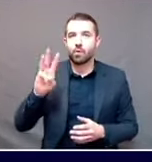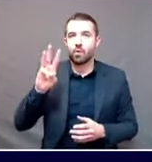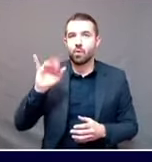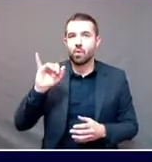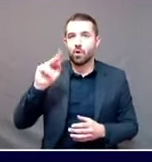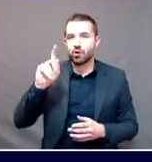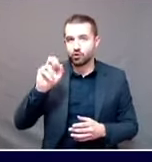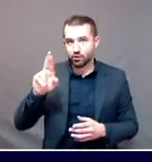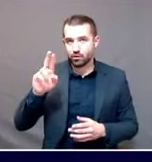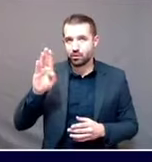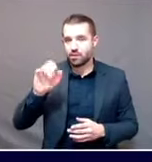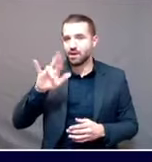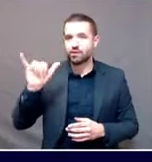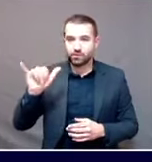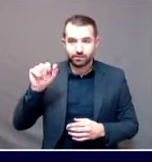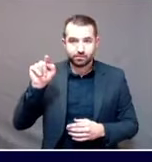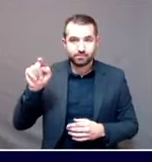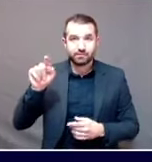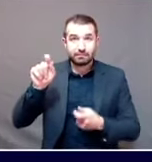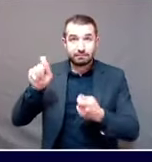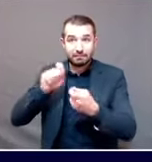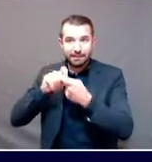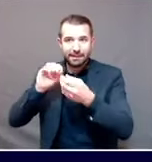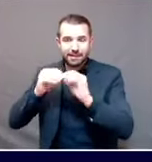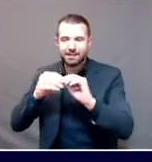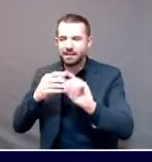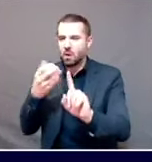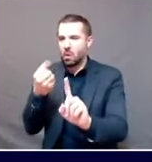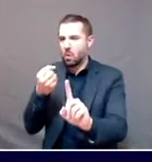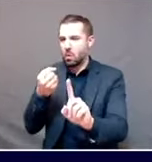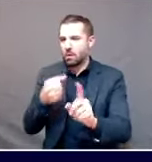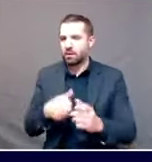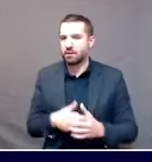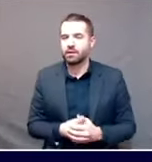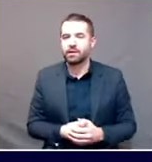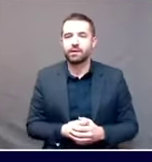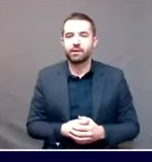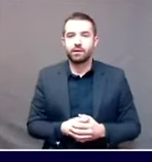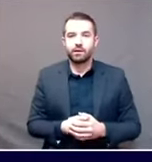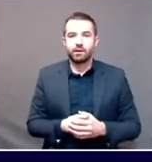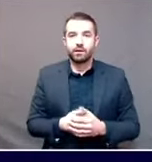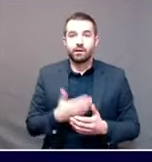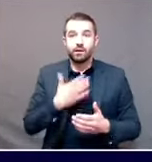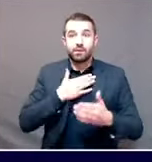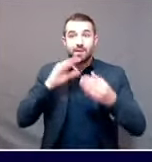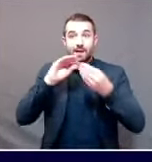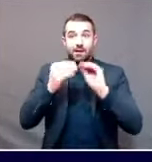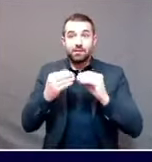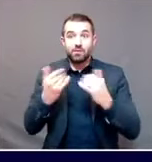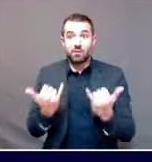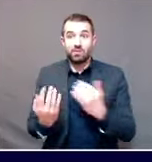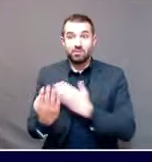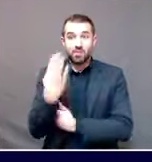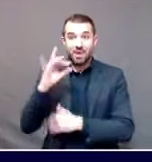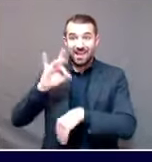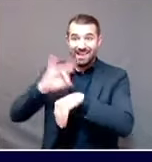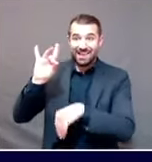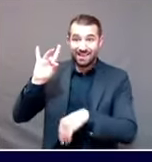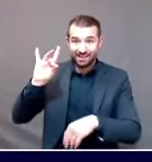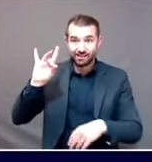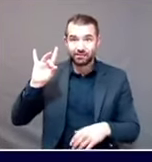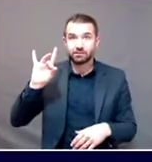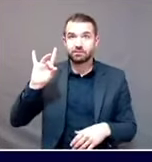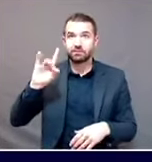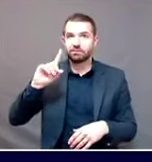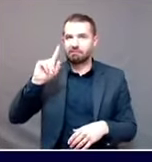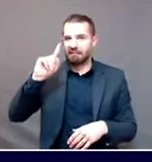to confirm the exact numbers actually. I want to make sure I get that right. My numbers are as of about 8 a.m. morning, and I believe they may have changed.